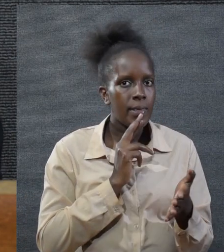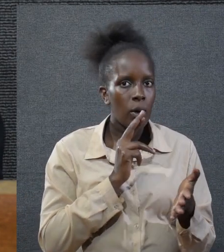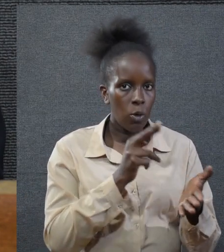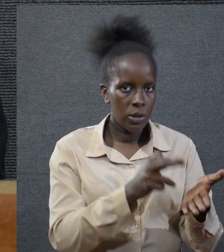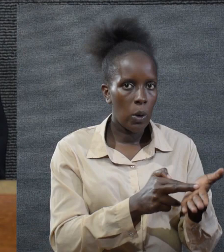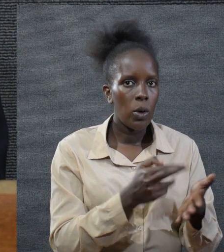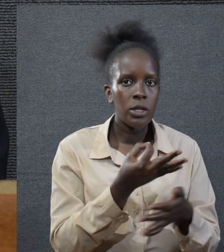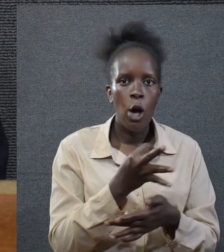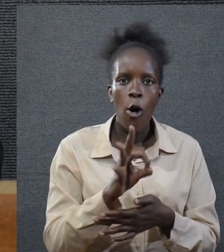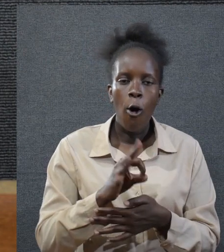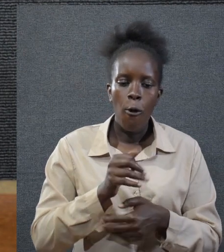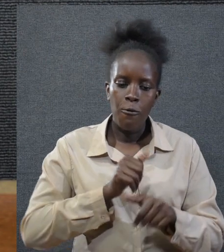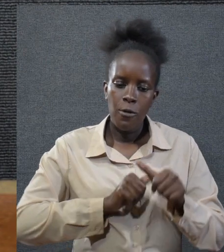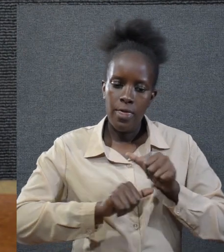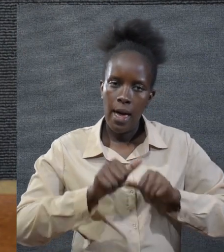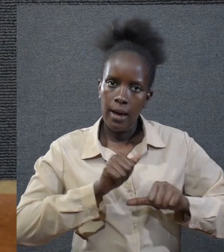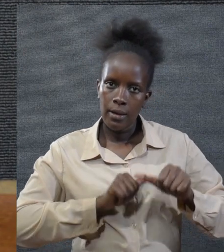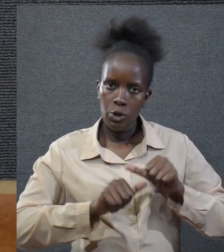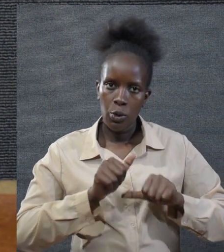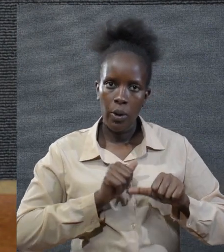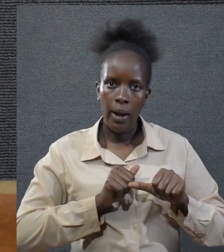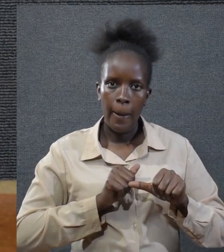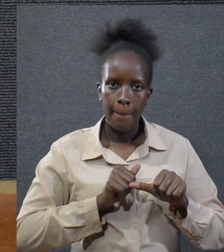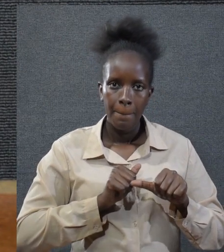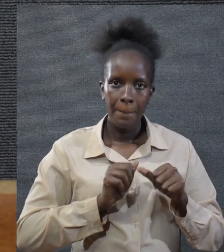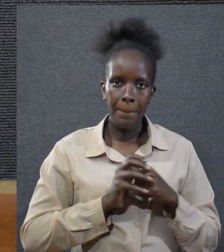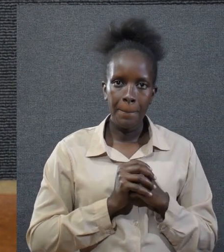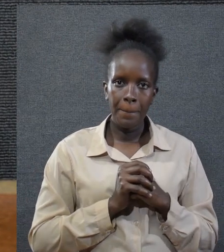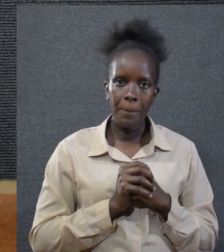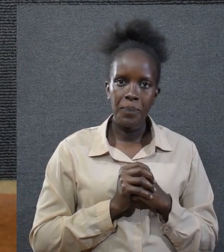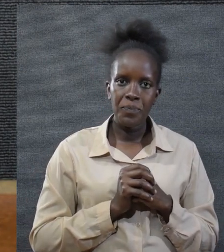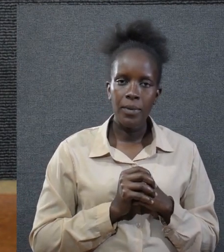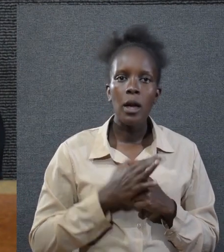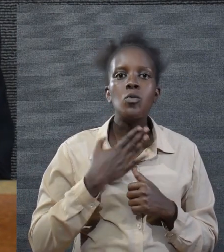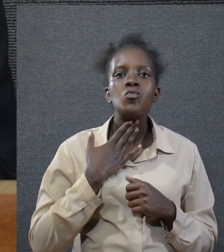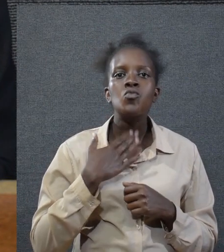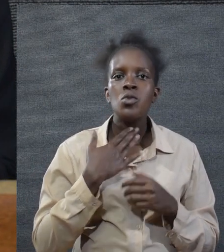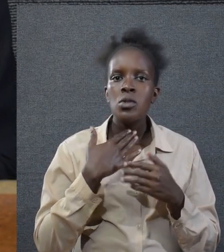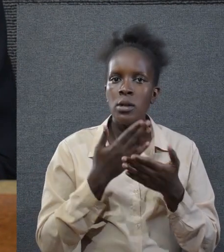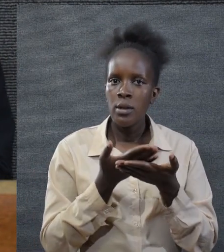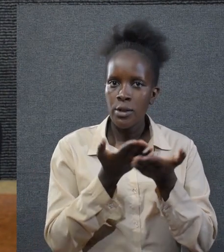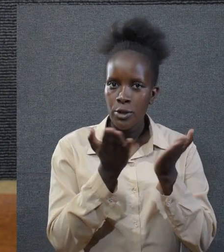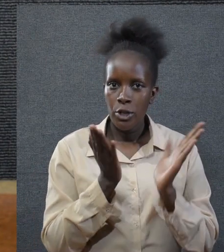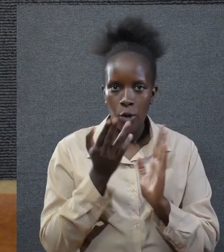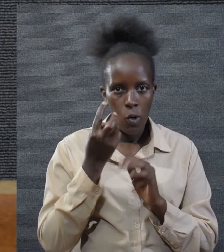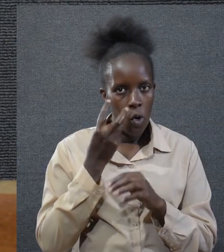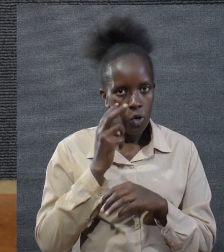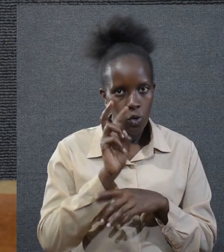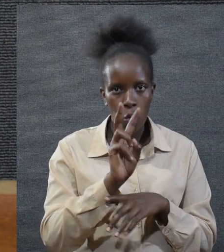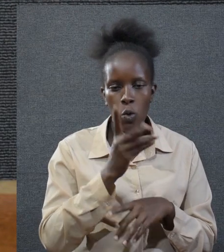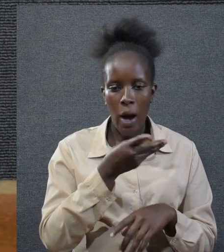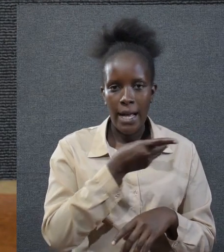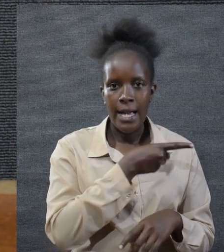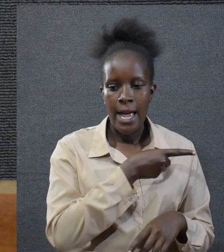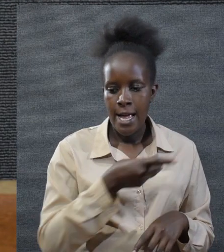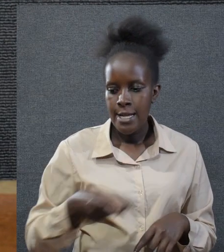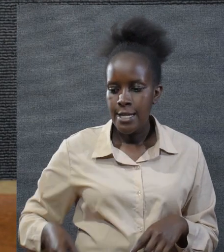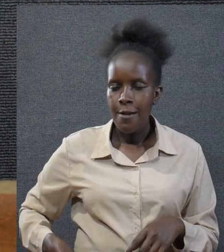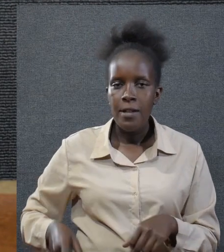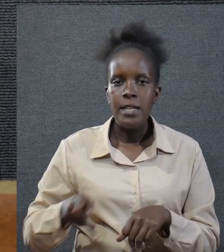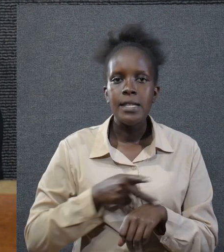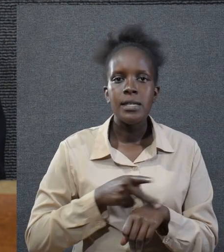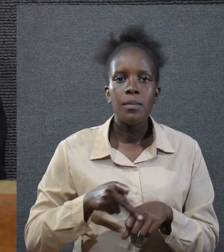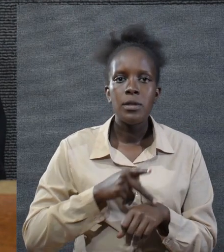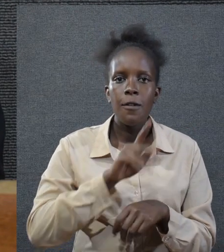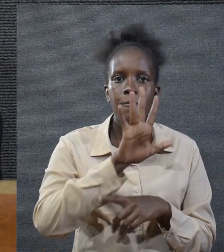friends the consequence of their actions. I want you to look at